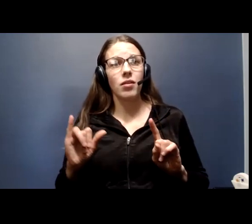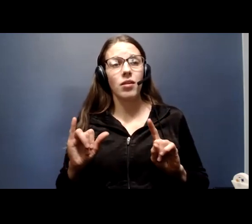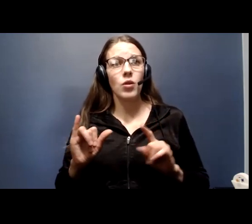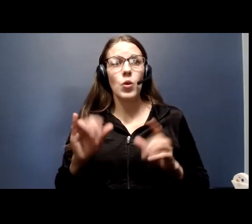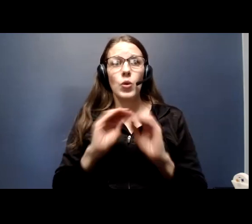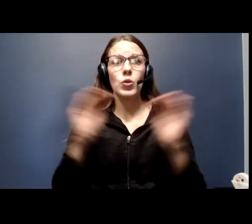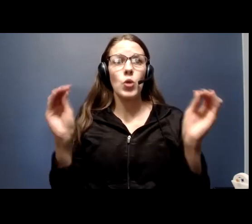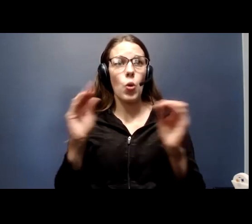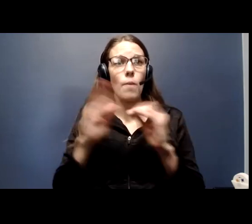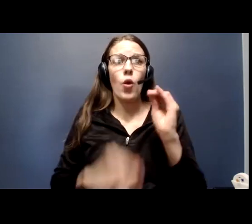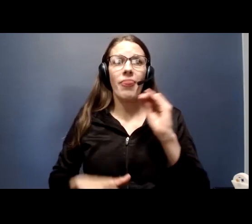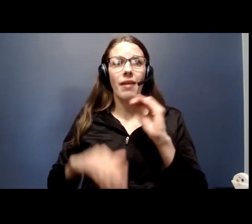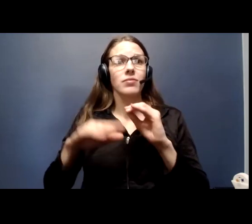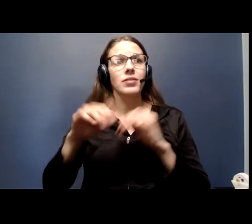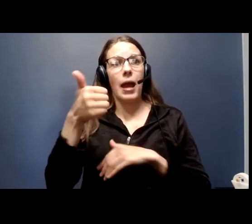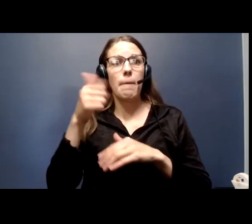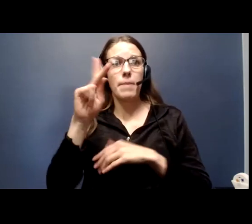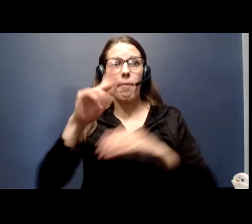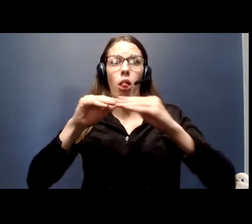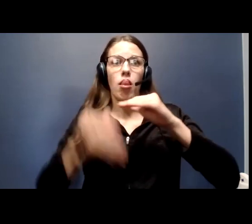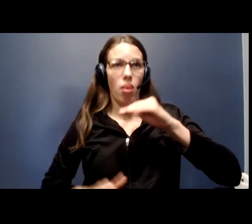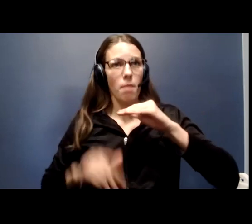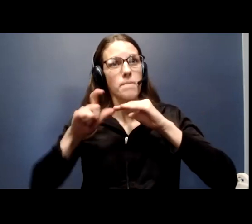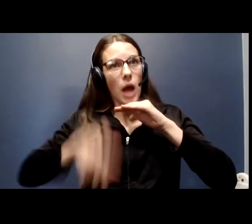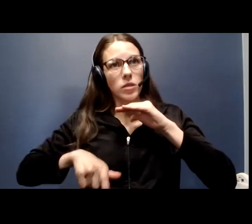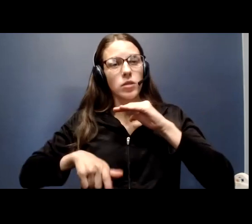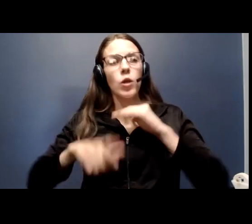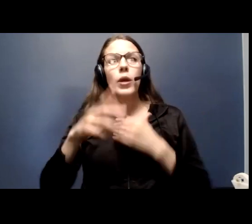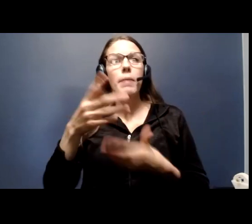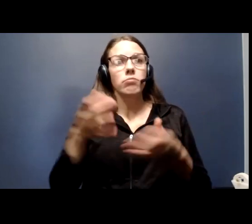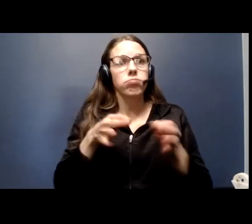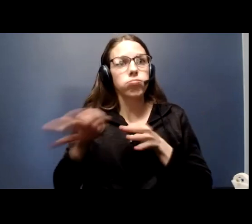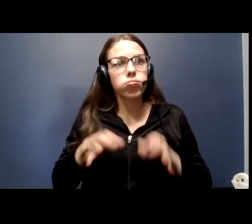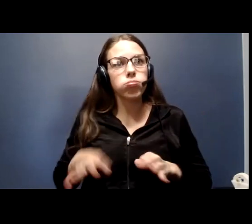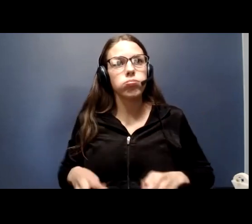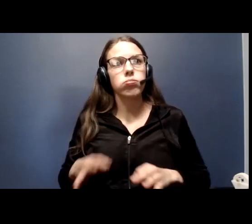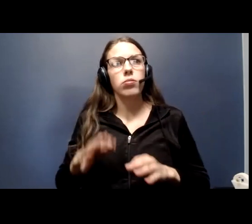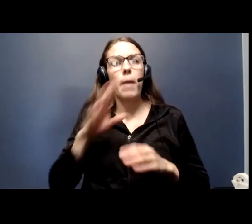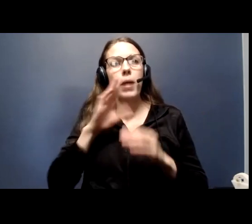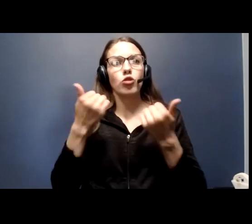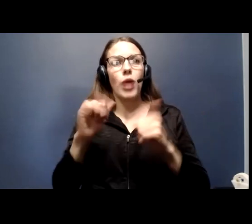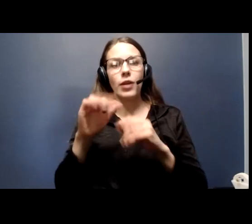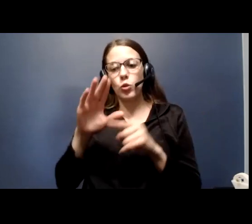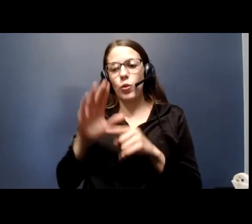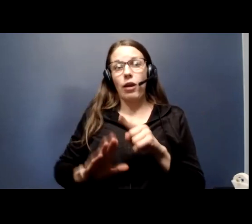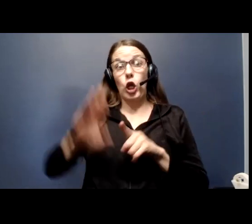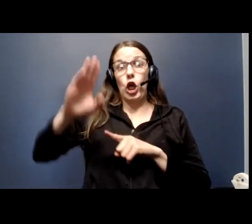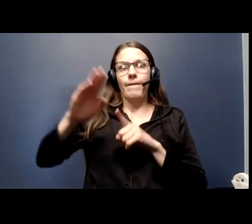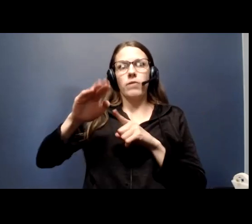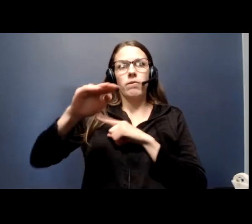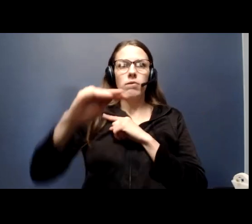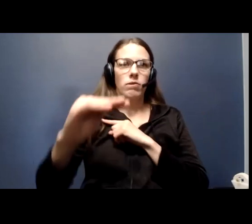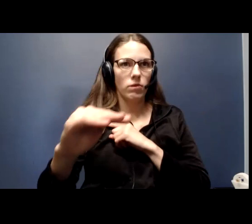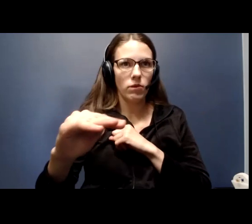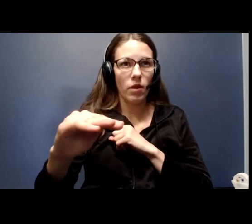allowed of more than 10 people. We've been talking to you for months now about flattening the curve, and that whole concept